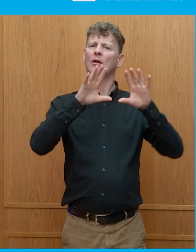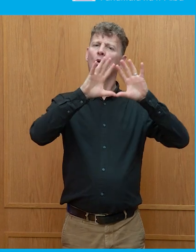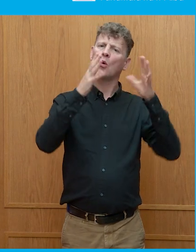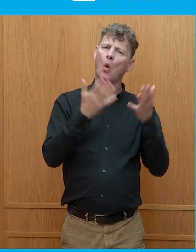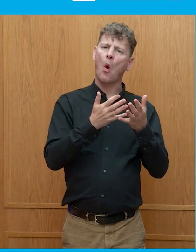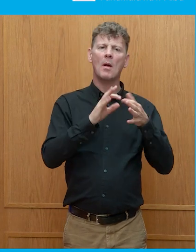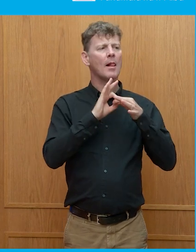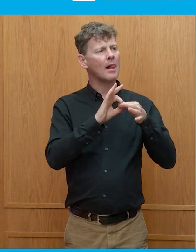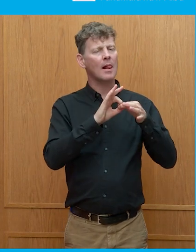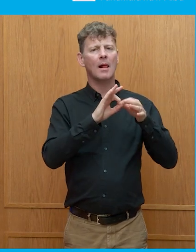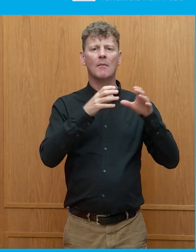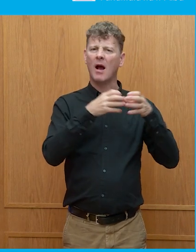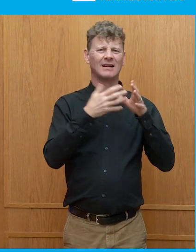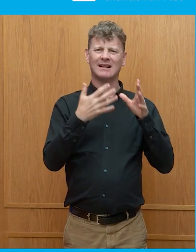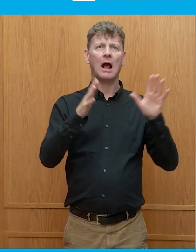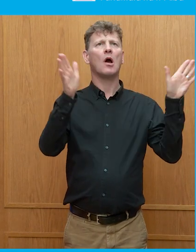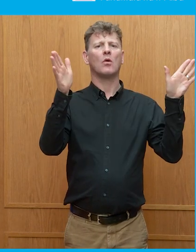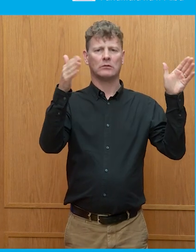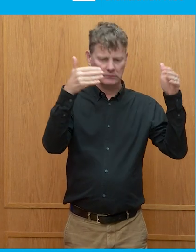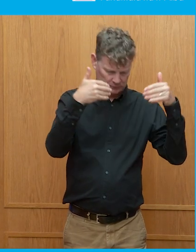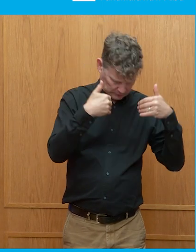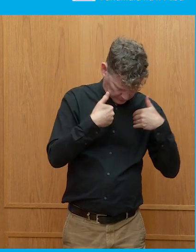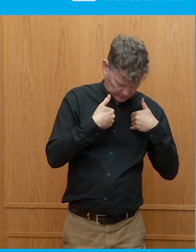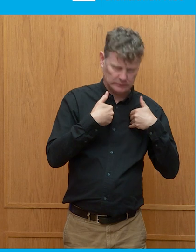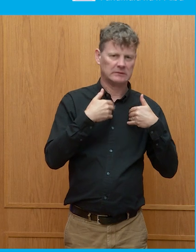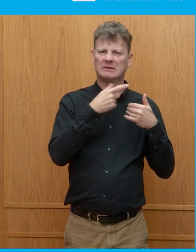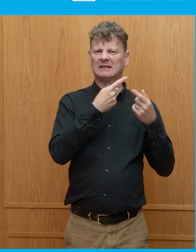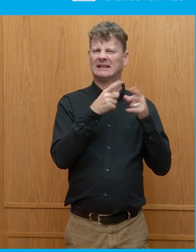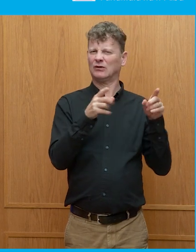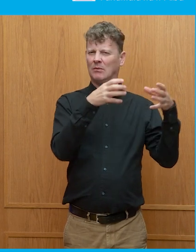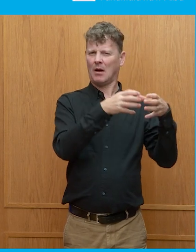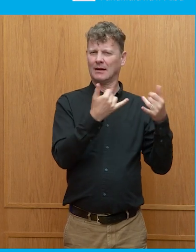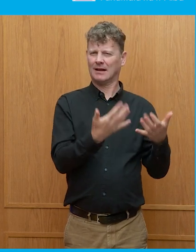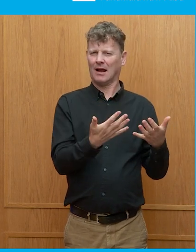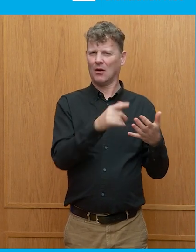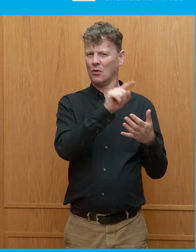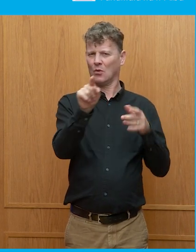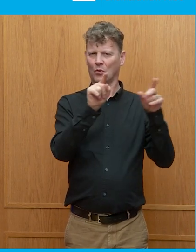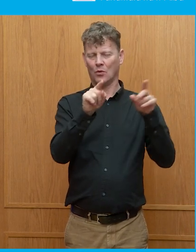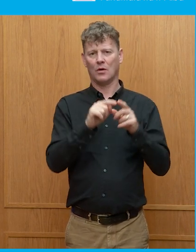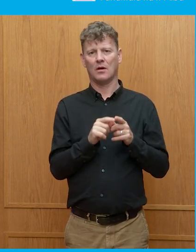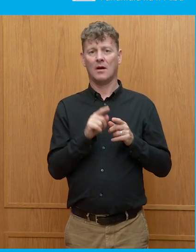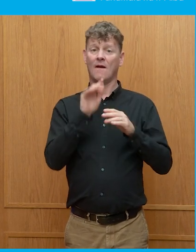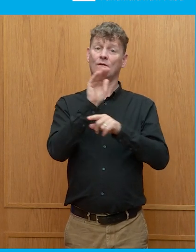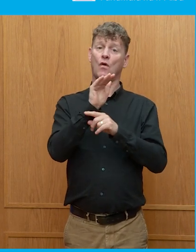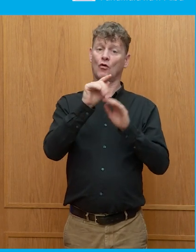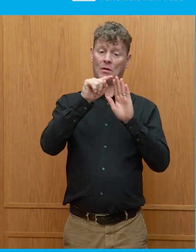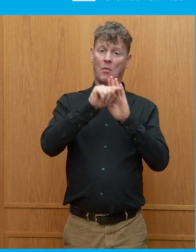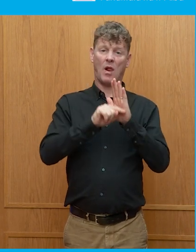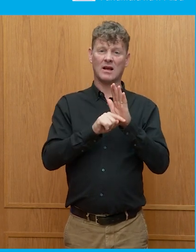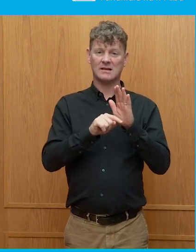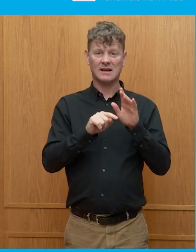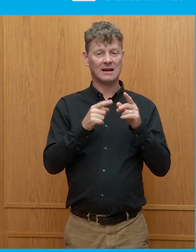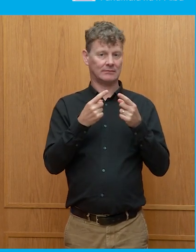a very inward-looking party. That's part of the realignment. Of all the differences between the parties, foreign policy might be the most